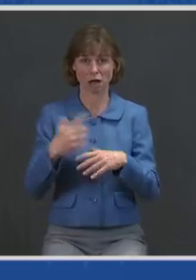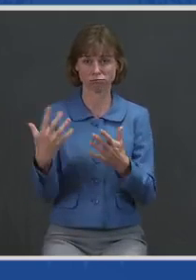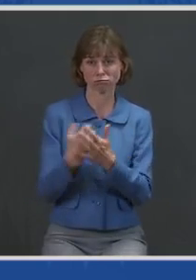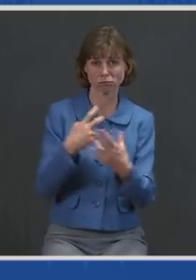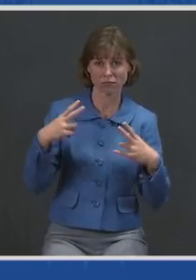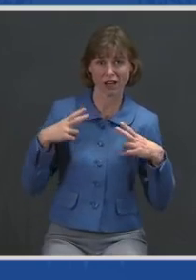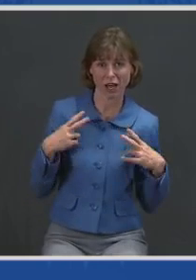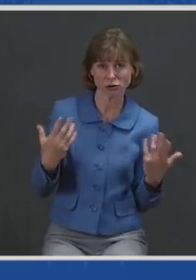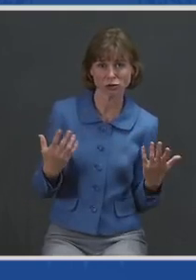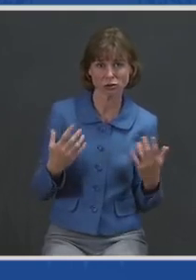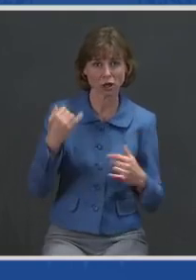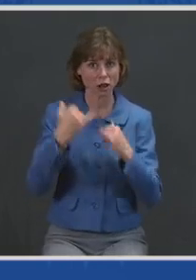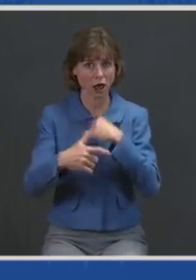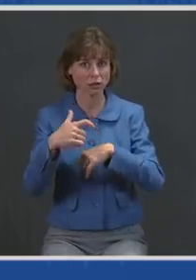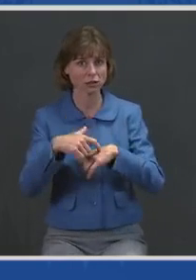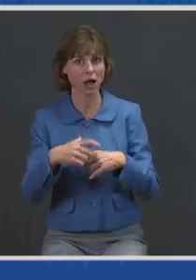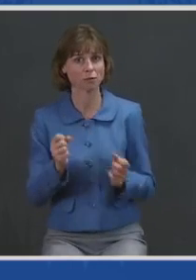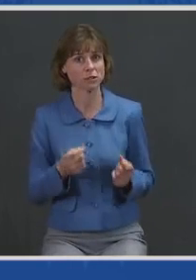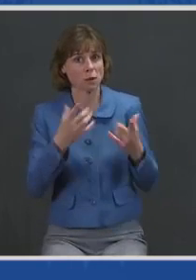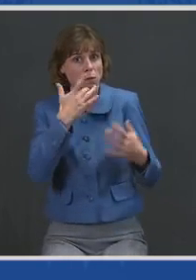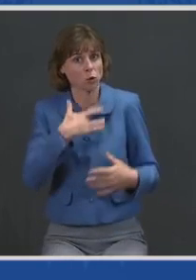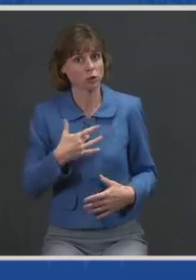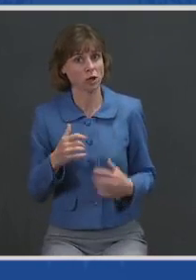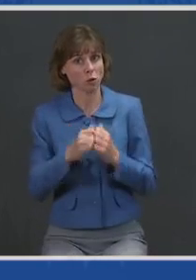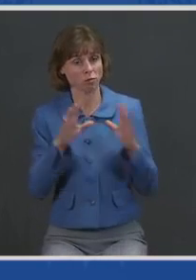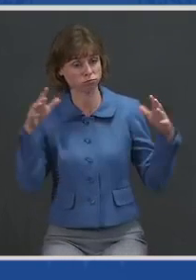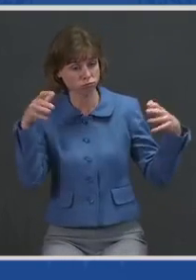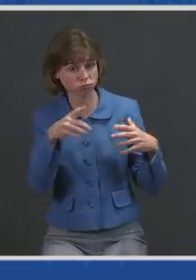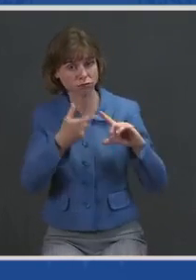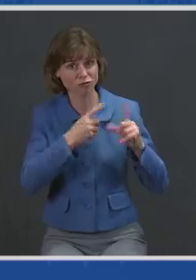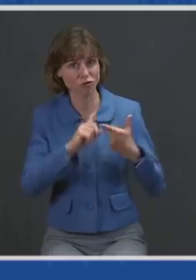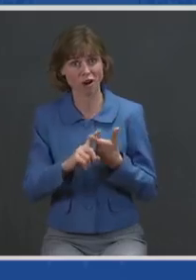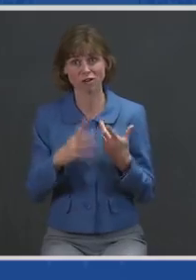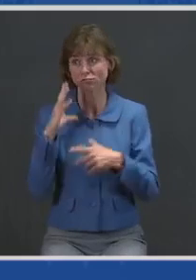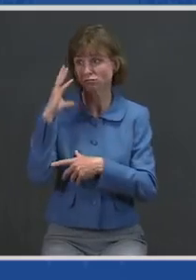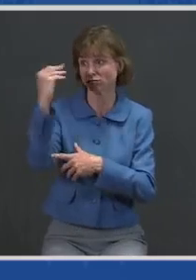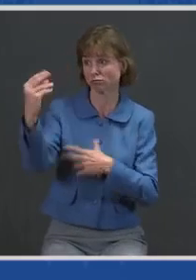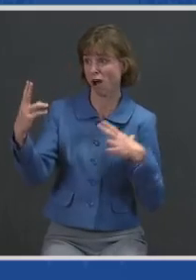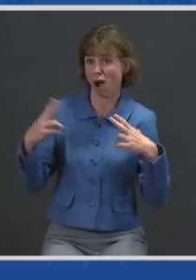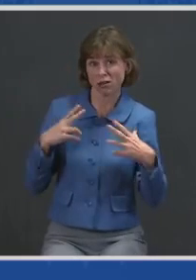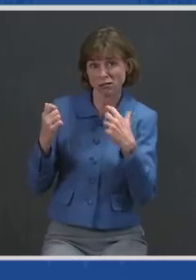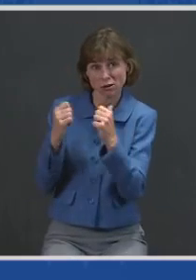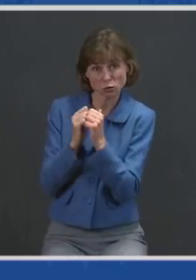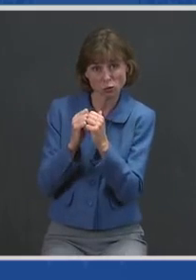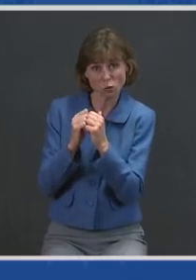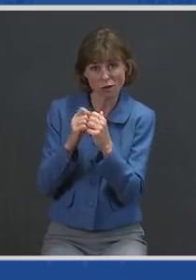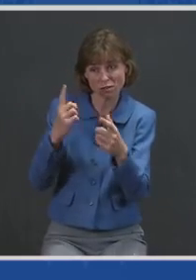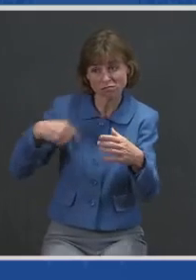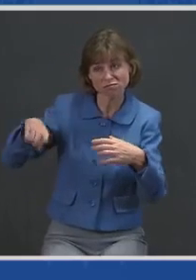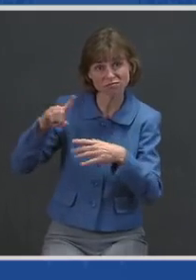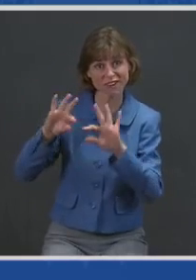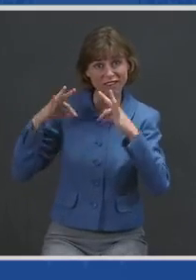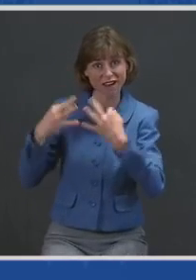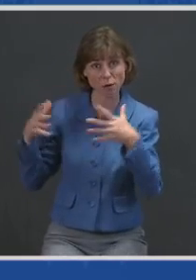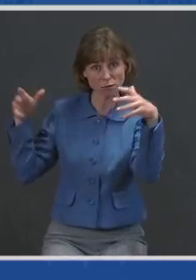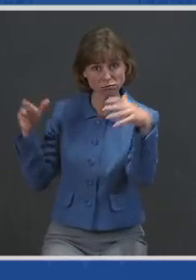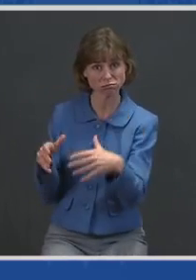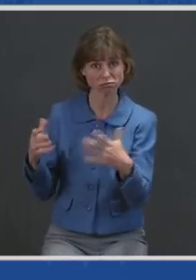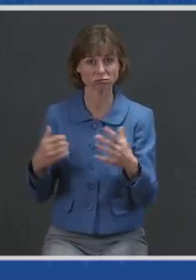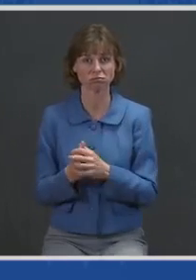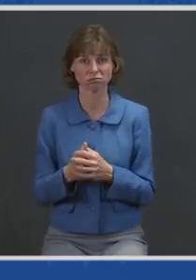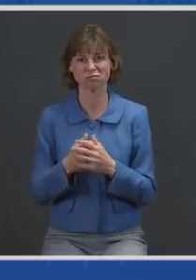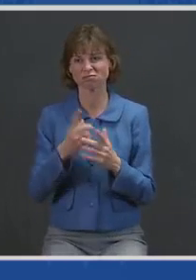birthday with friends, the last holiday with extended family. While it was different for everyone, we all